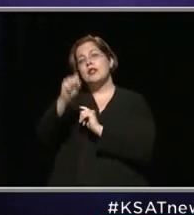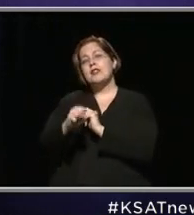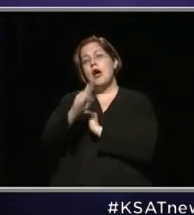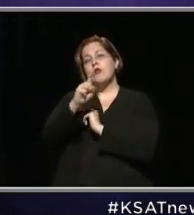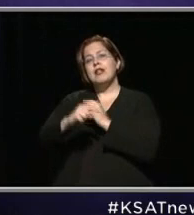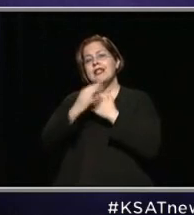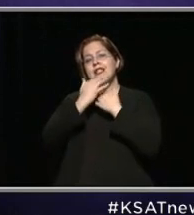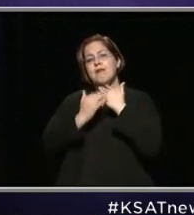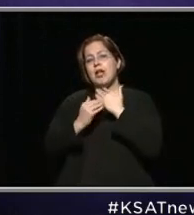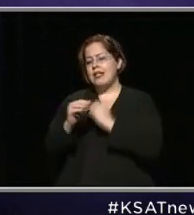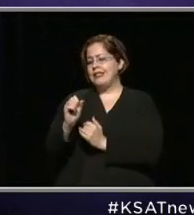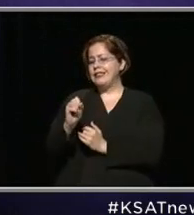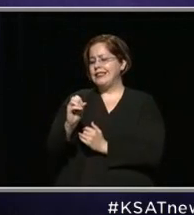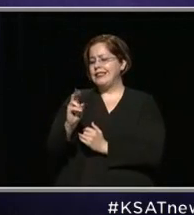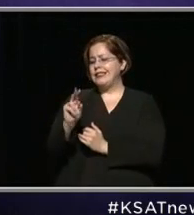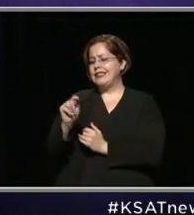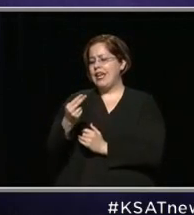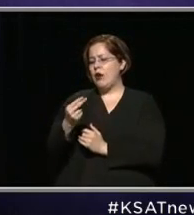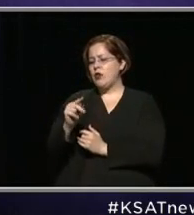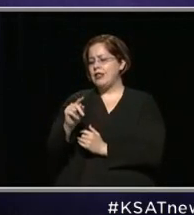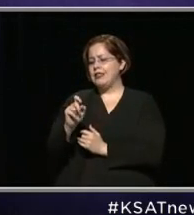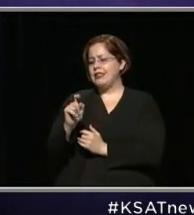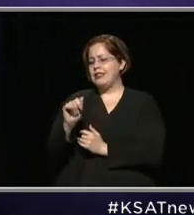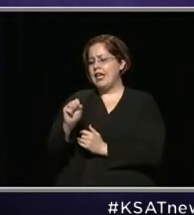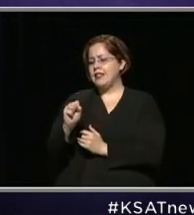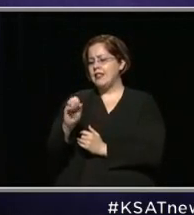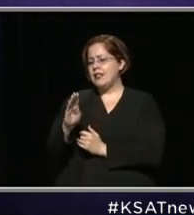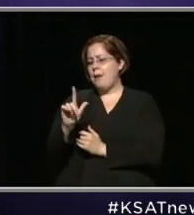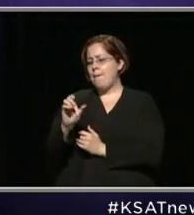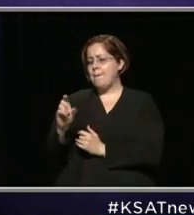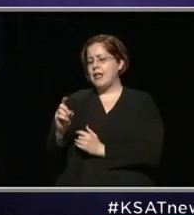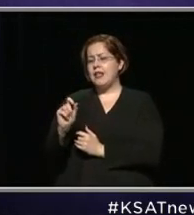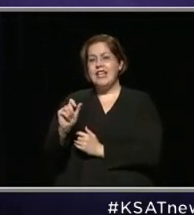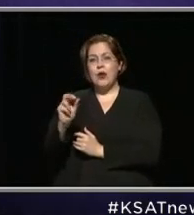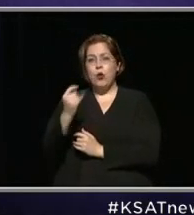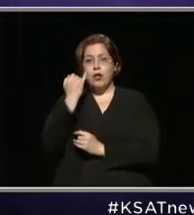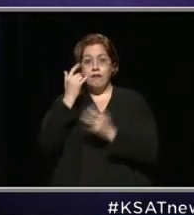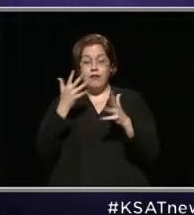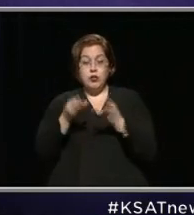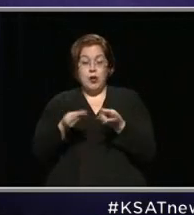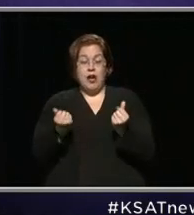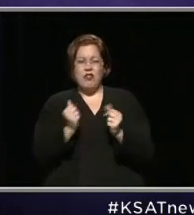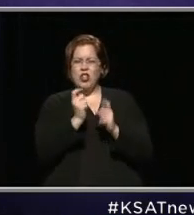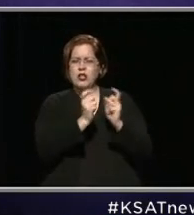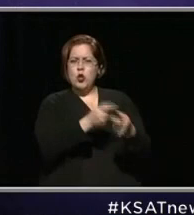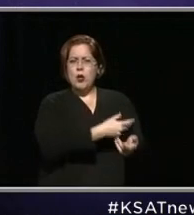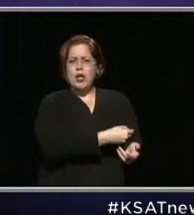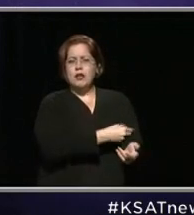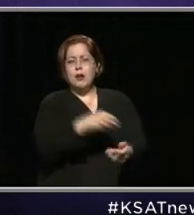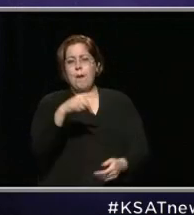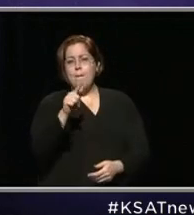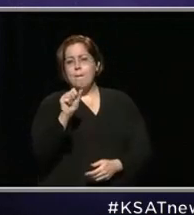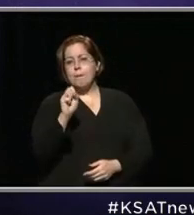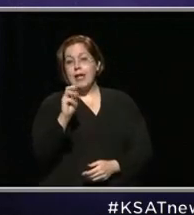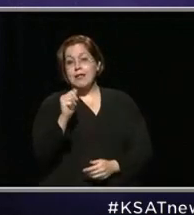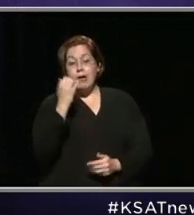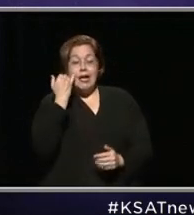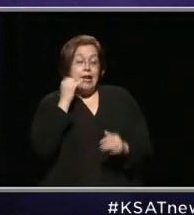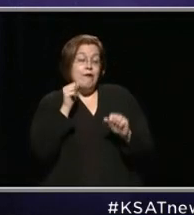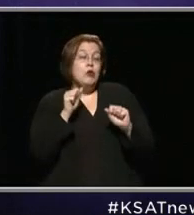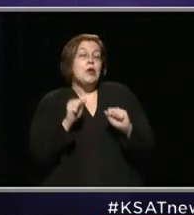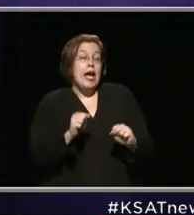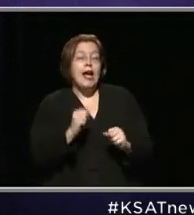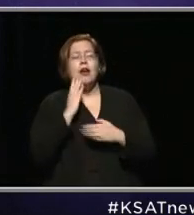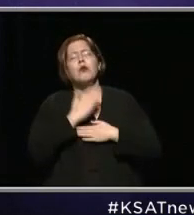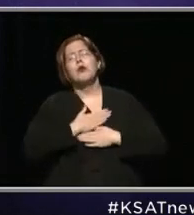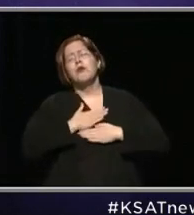.org if you're one that's recovered, and donate plasma if you could. That would be much